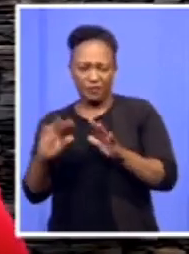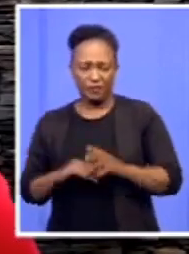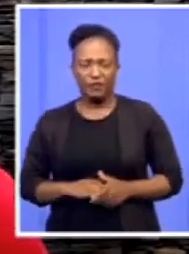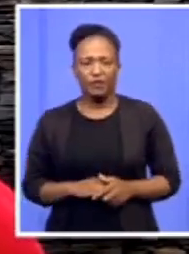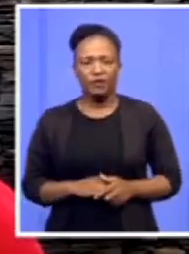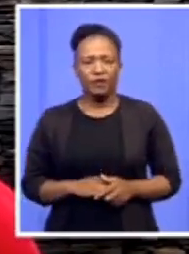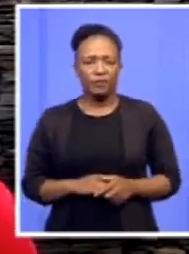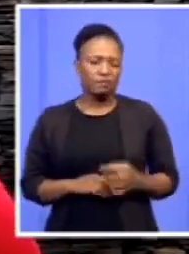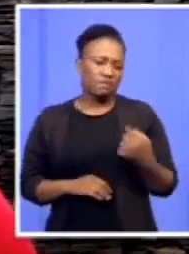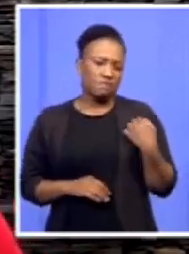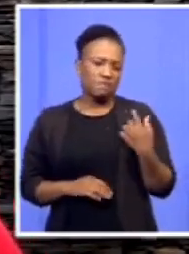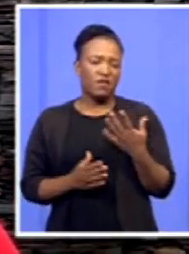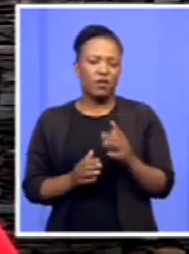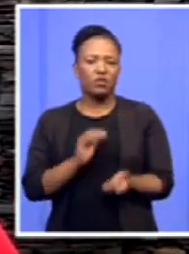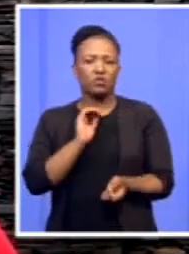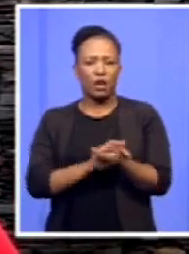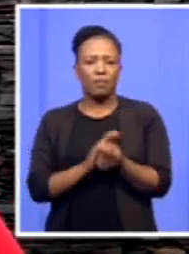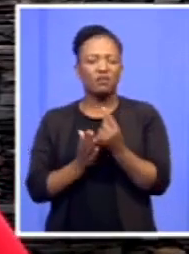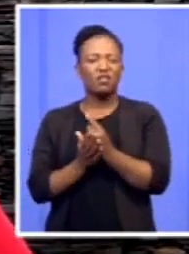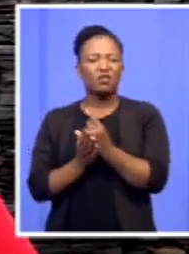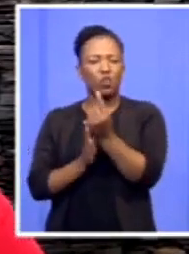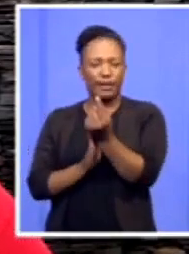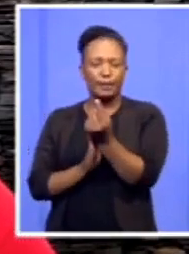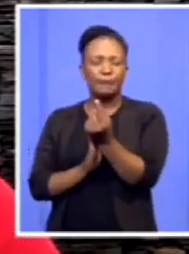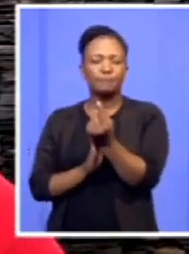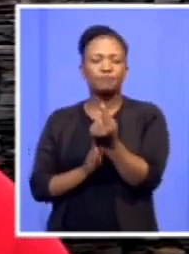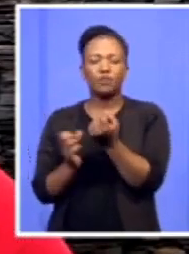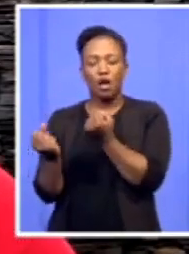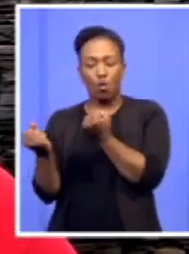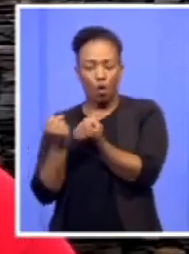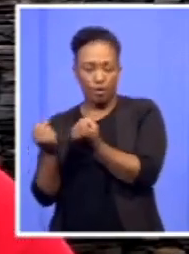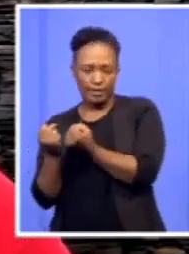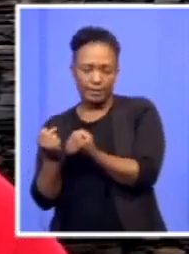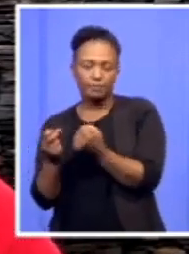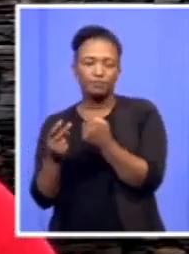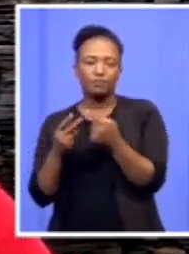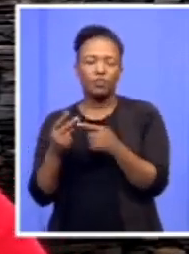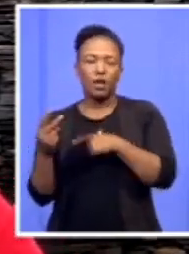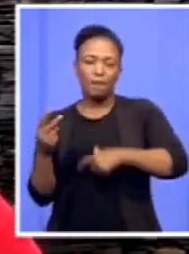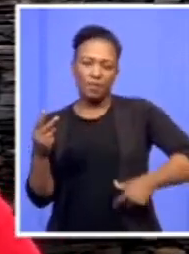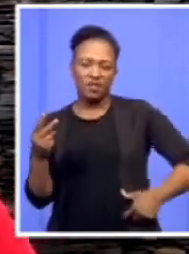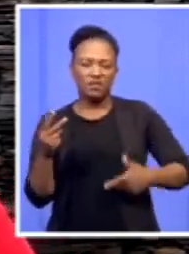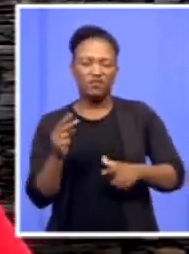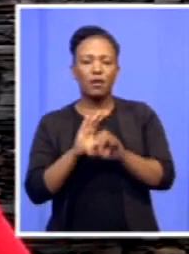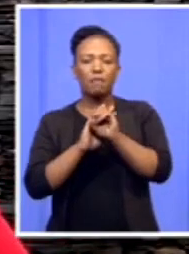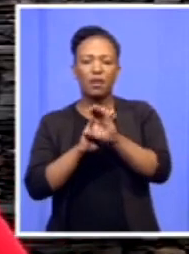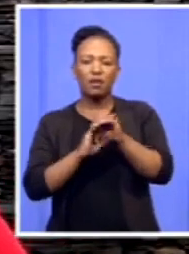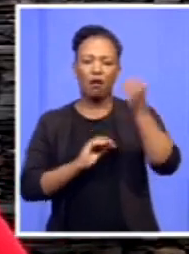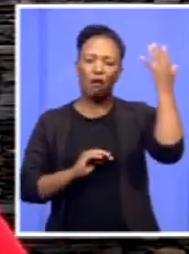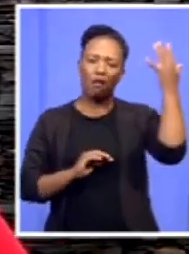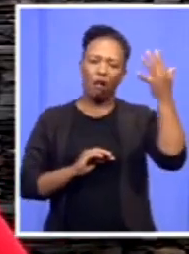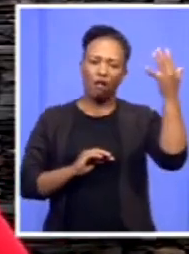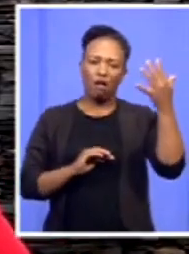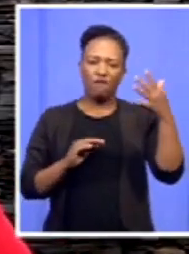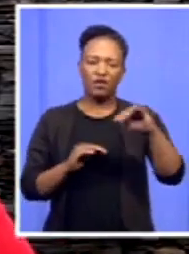Mainly, besides your court case, the president had a media briefing with members of the media. He spoke about the JSC. You know that your